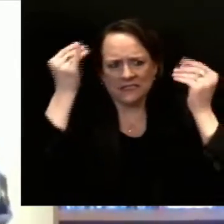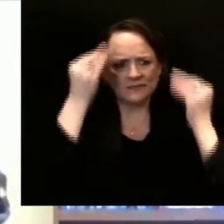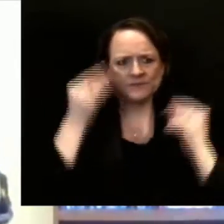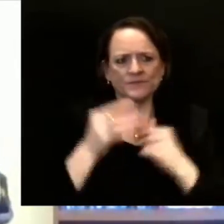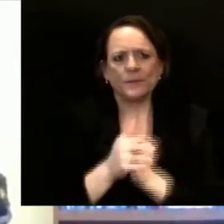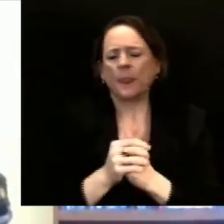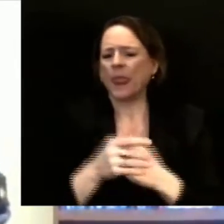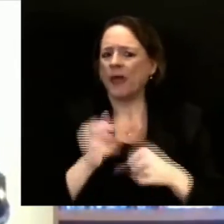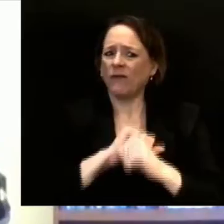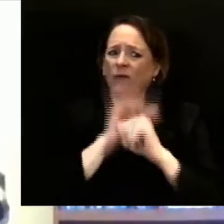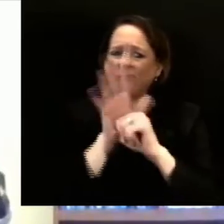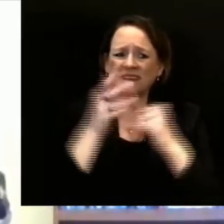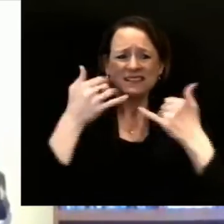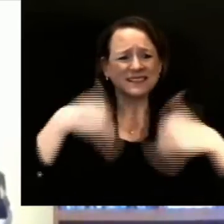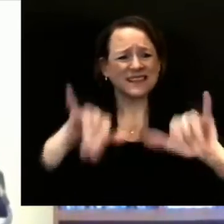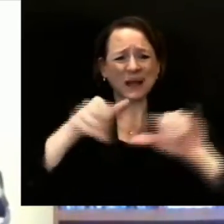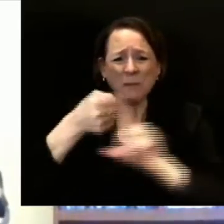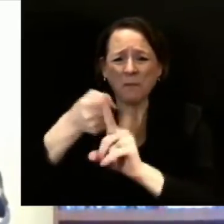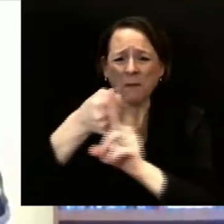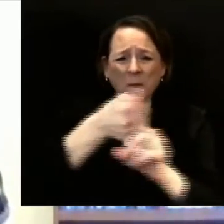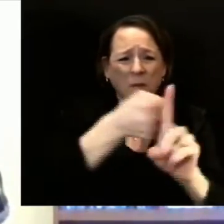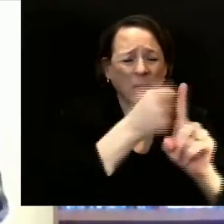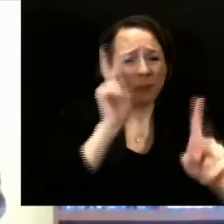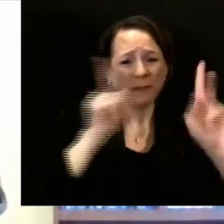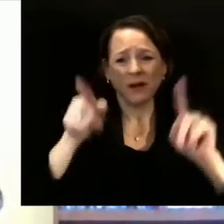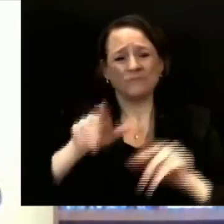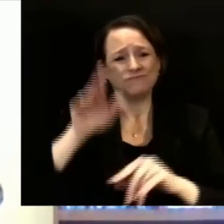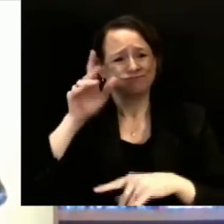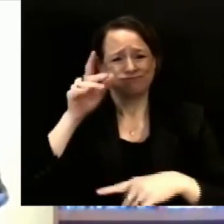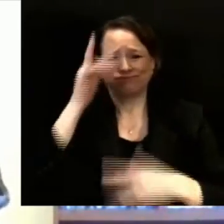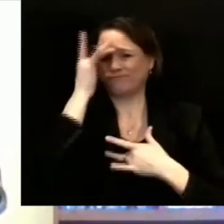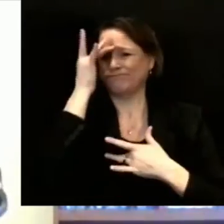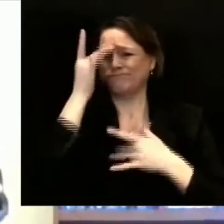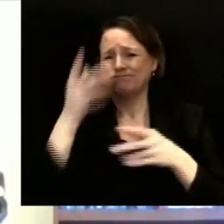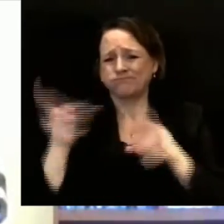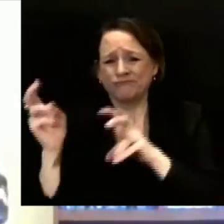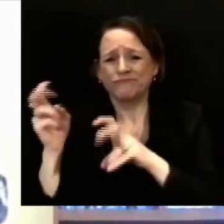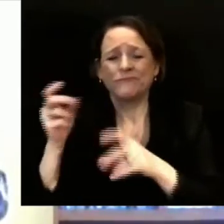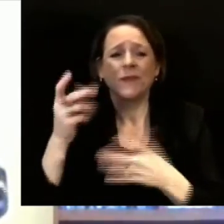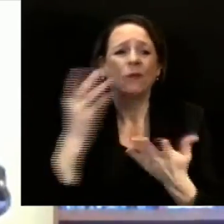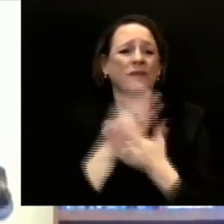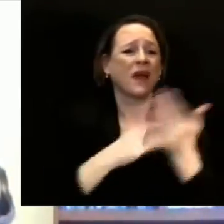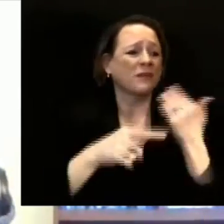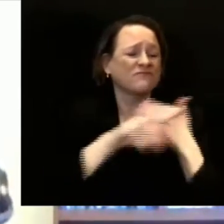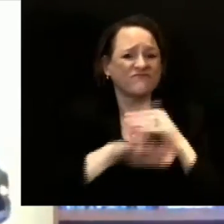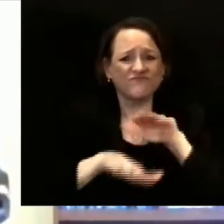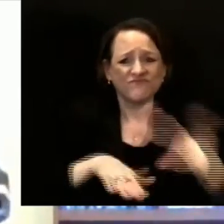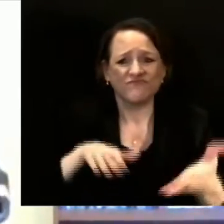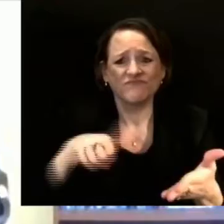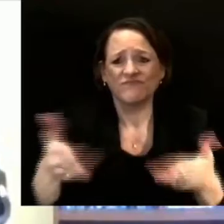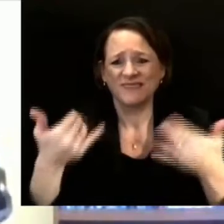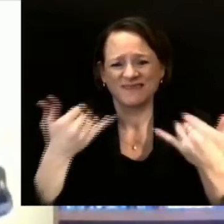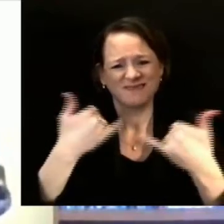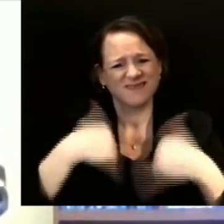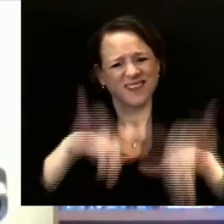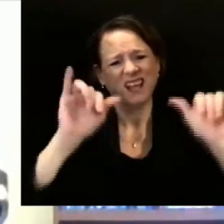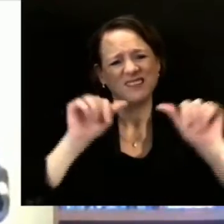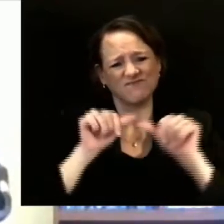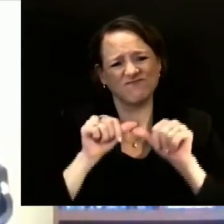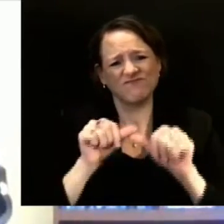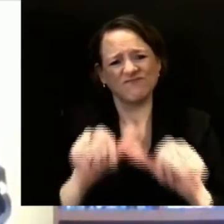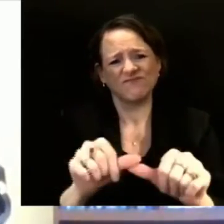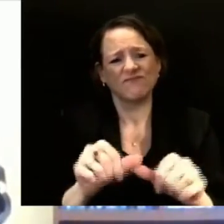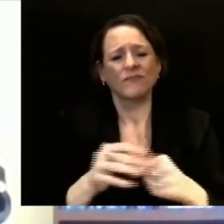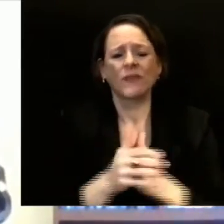and are still dying of this virus. We need to move as quickly and equitably as possible to